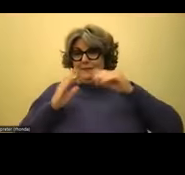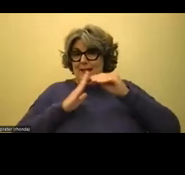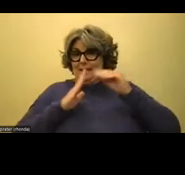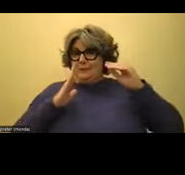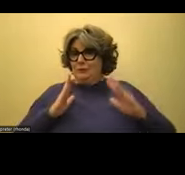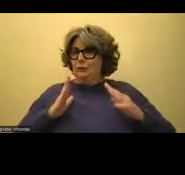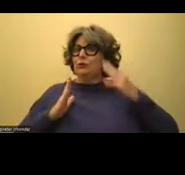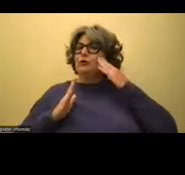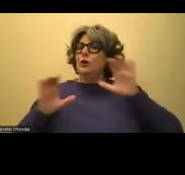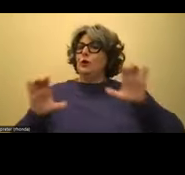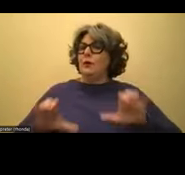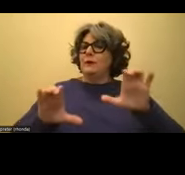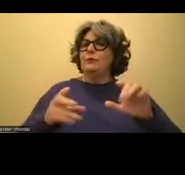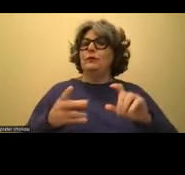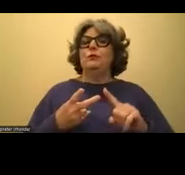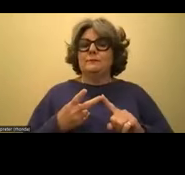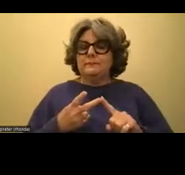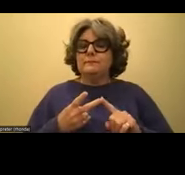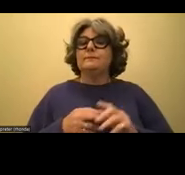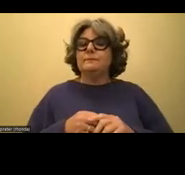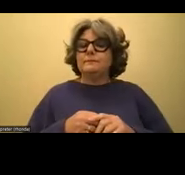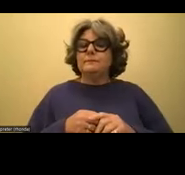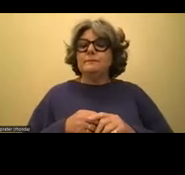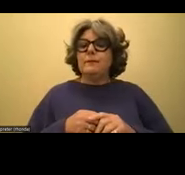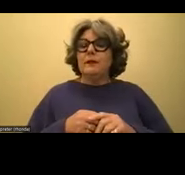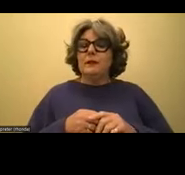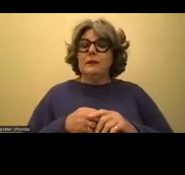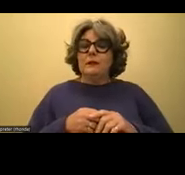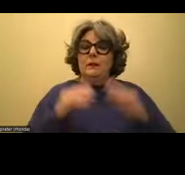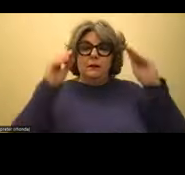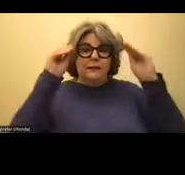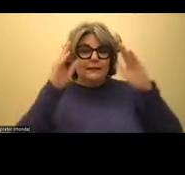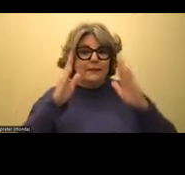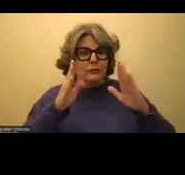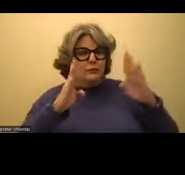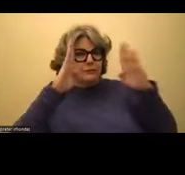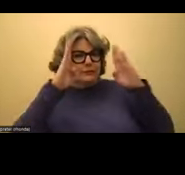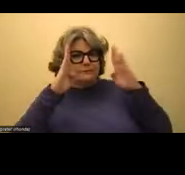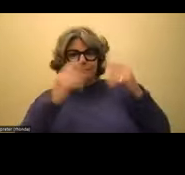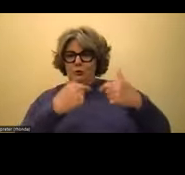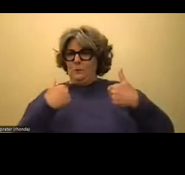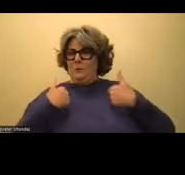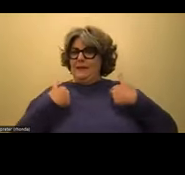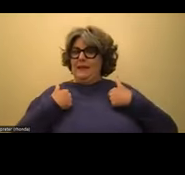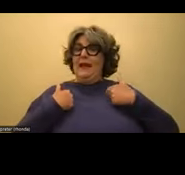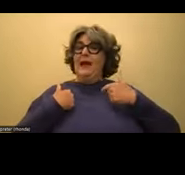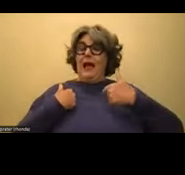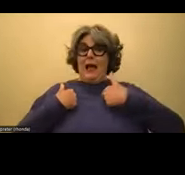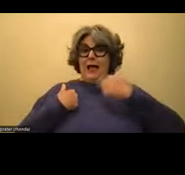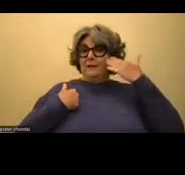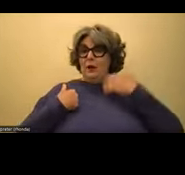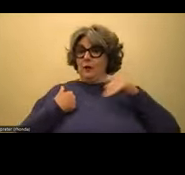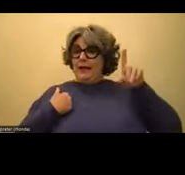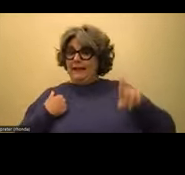doing, and it's a lot of just taking the time and listening to me because I know what I need. And I know